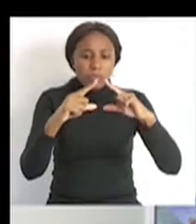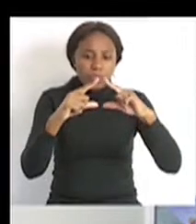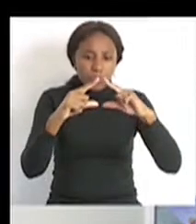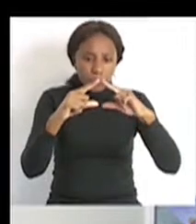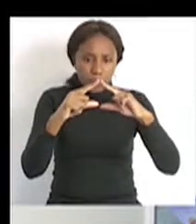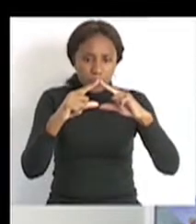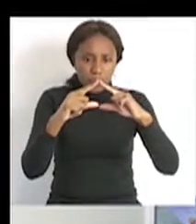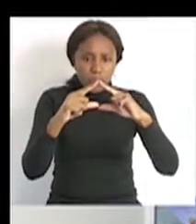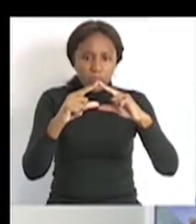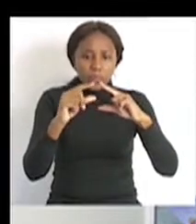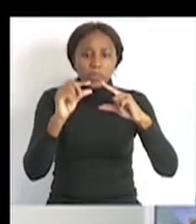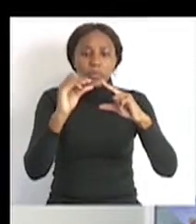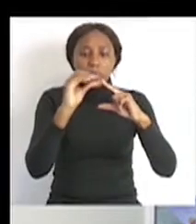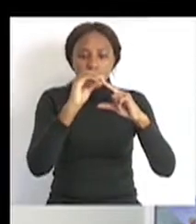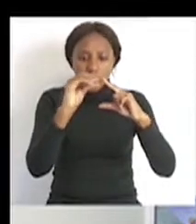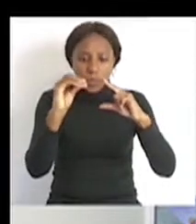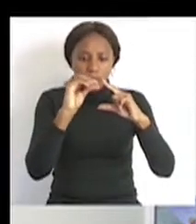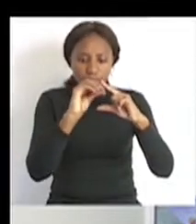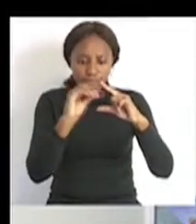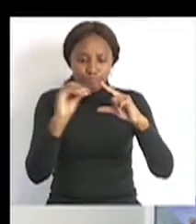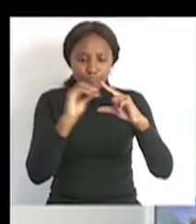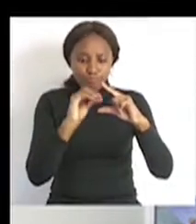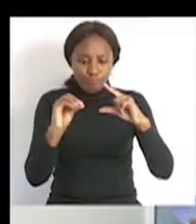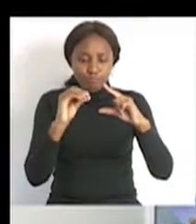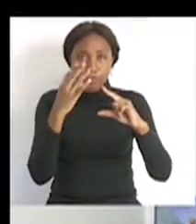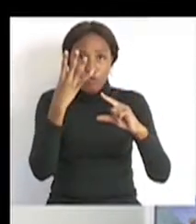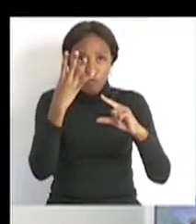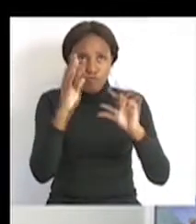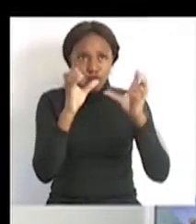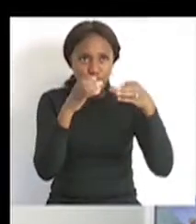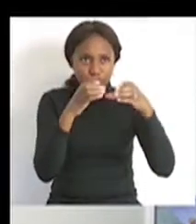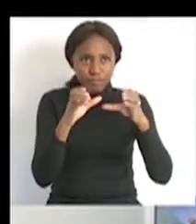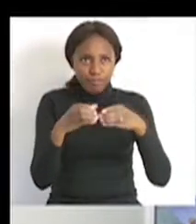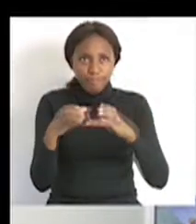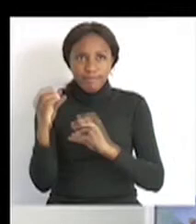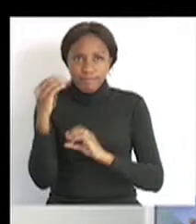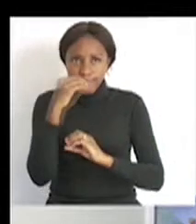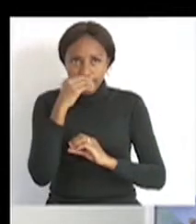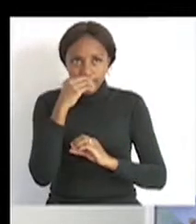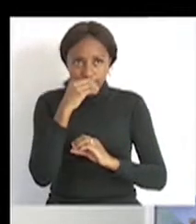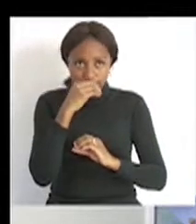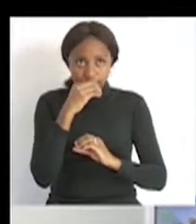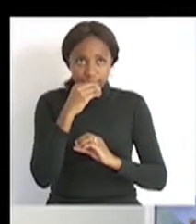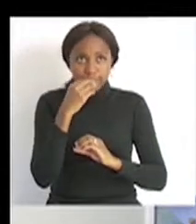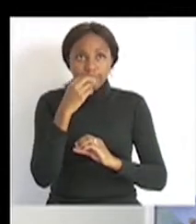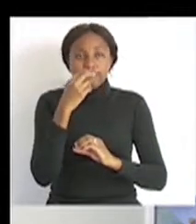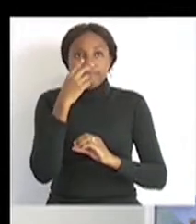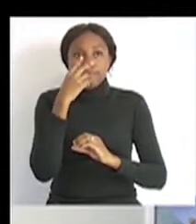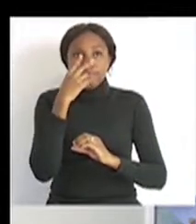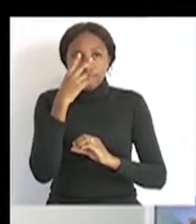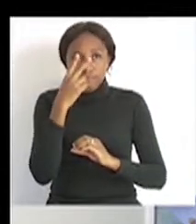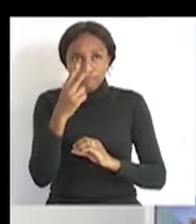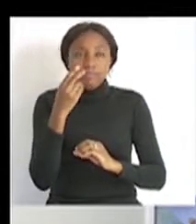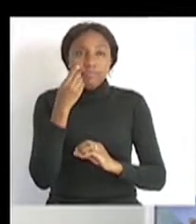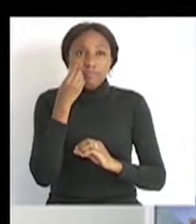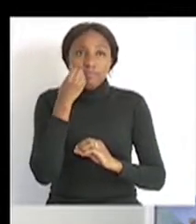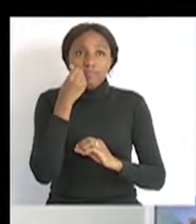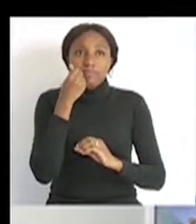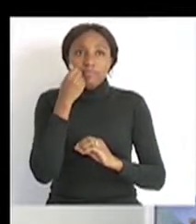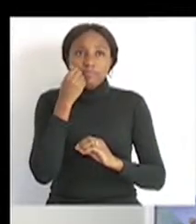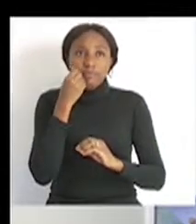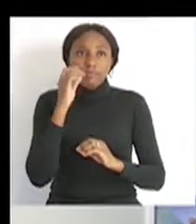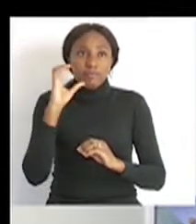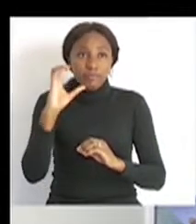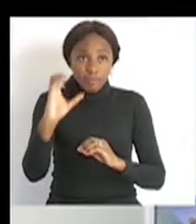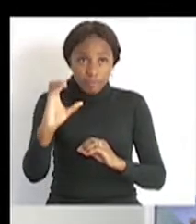triangle with our four different types of food. So at the bottom, we have carbohydrates. So they fill the